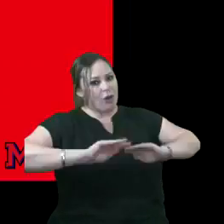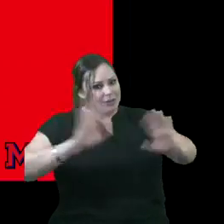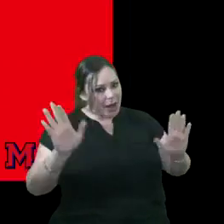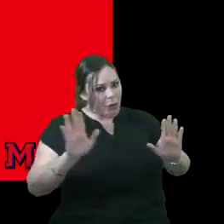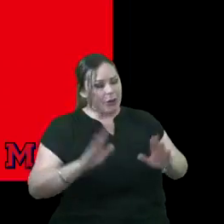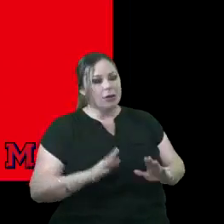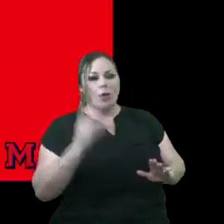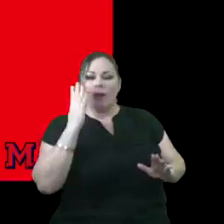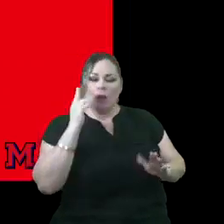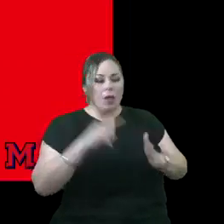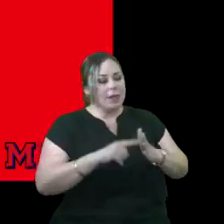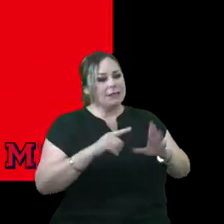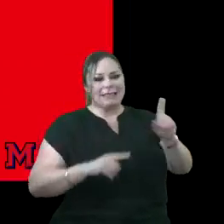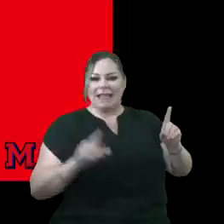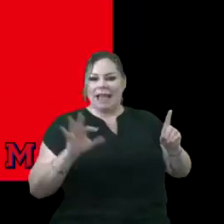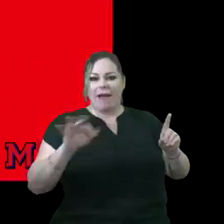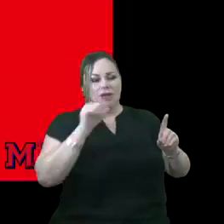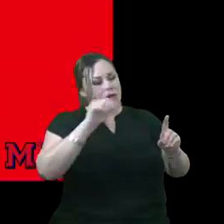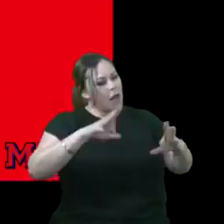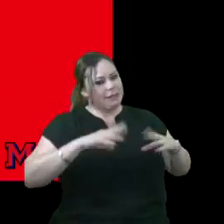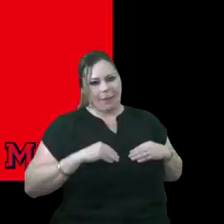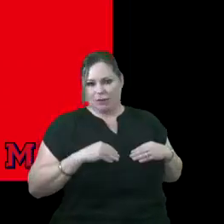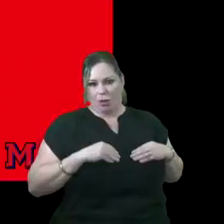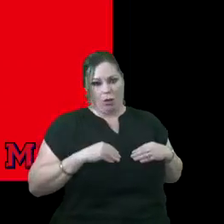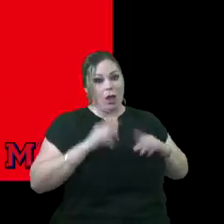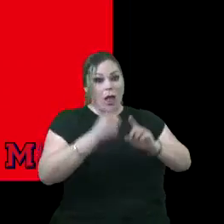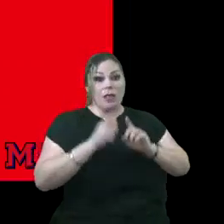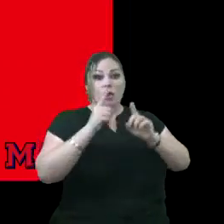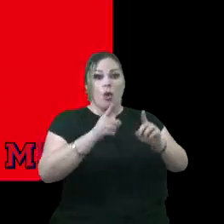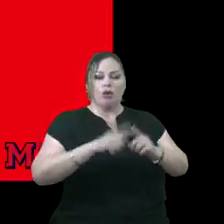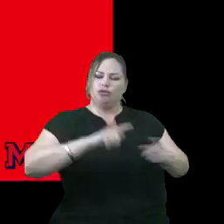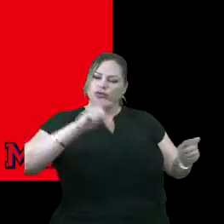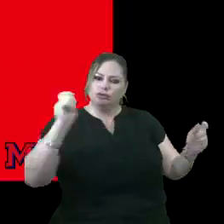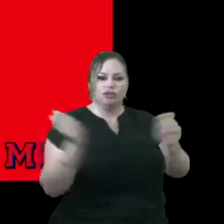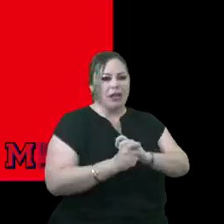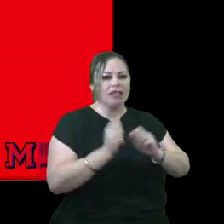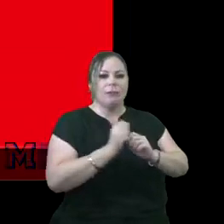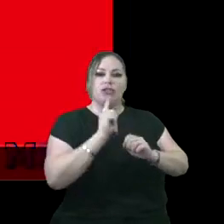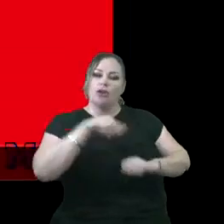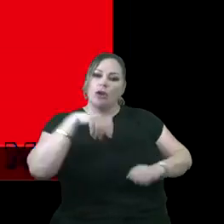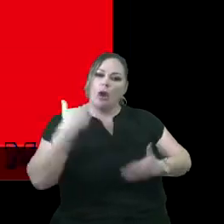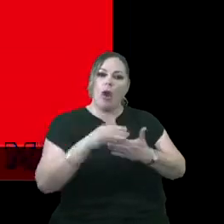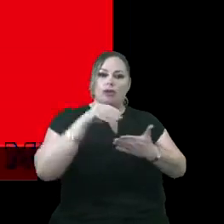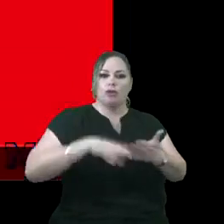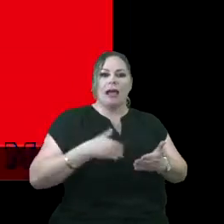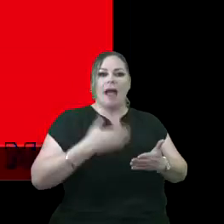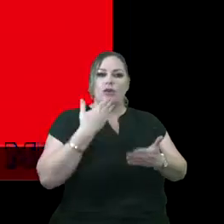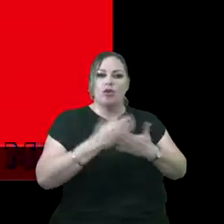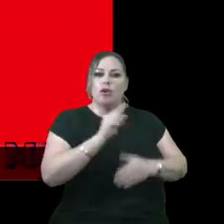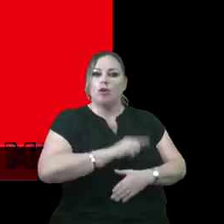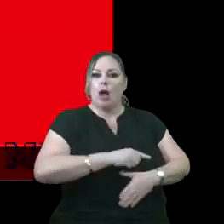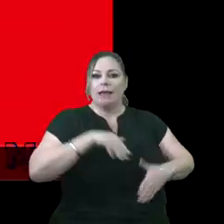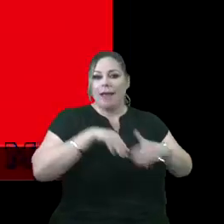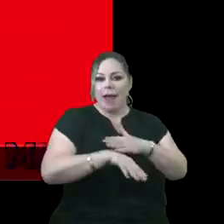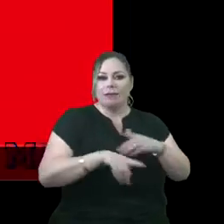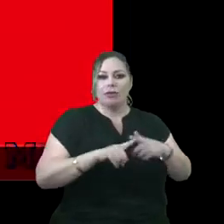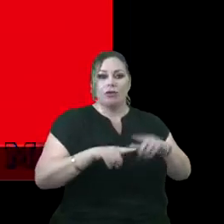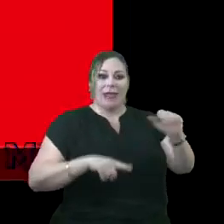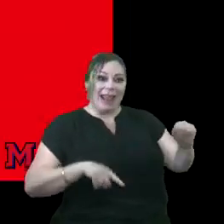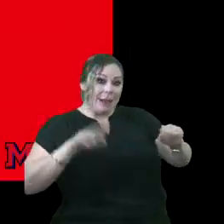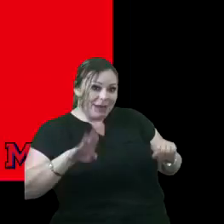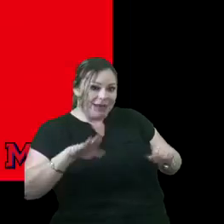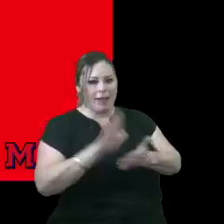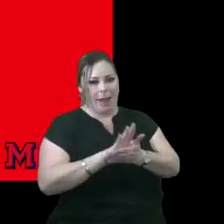This is unacceptable D and F rated campuses. And our goal is to ensure that every student has high quality access to an A and B rated campus.